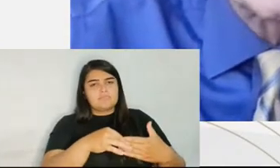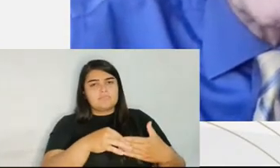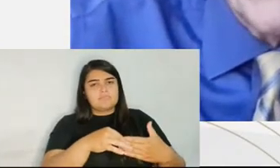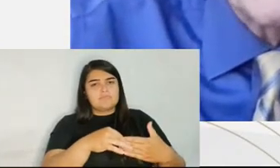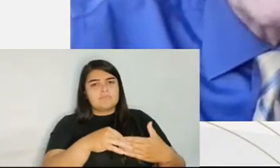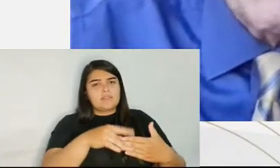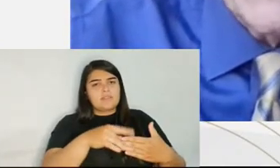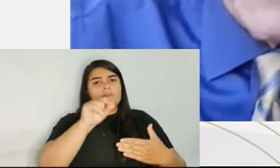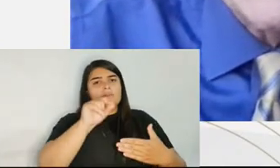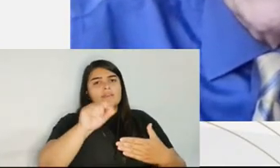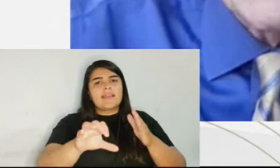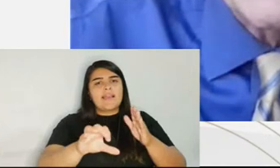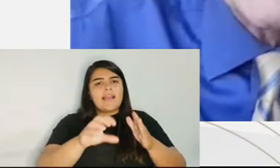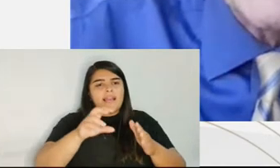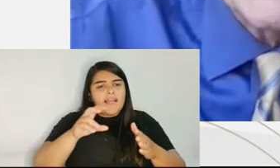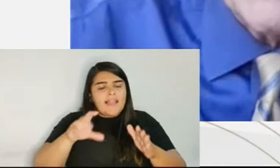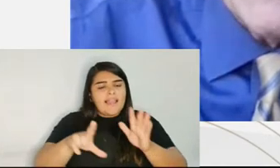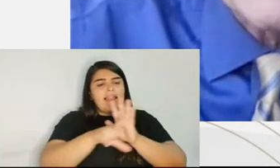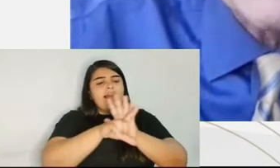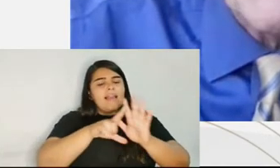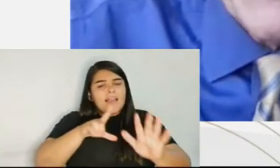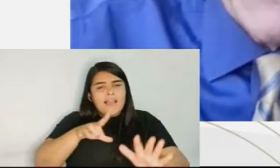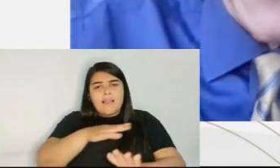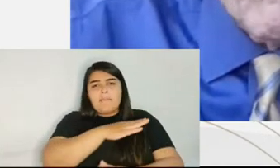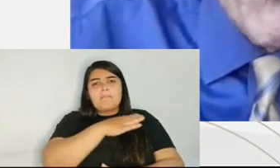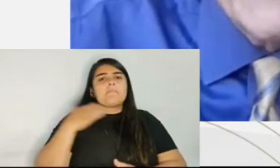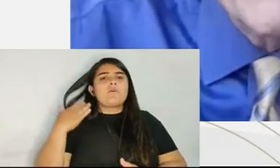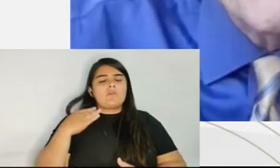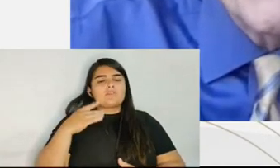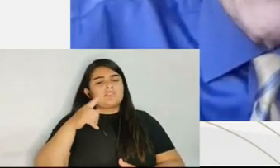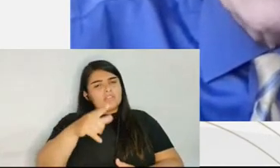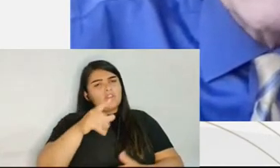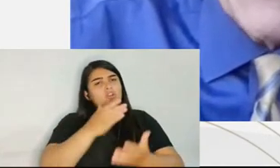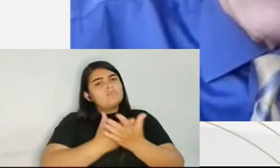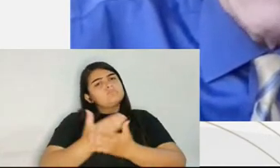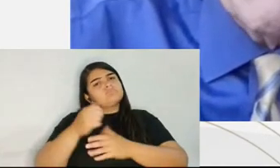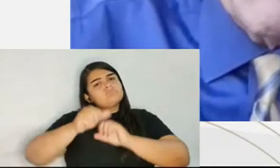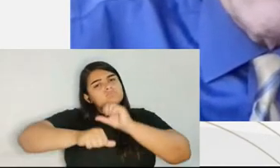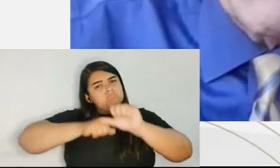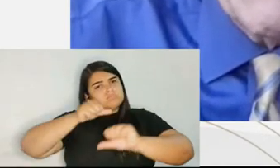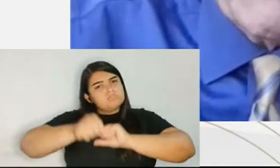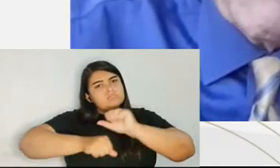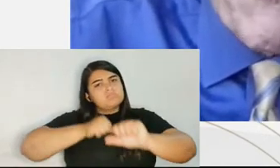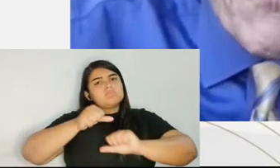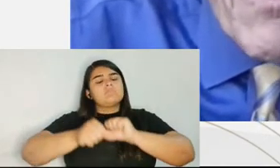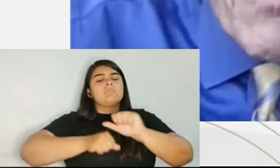public defenders began to be institutionalized. And one of the ways they